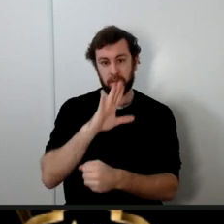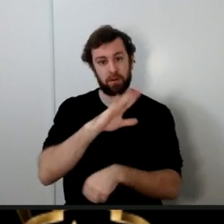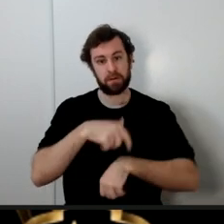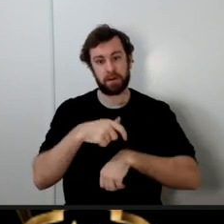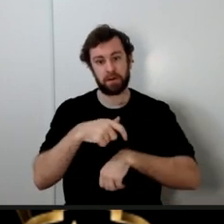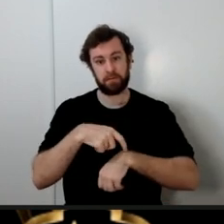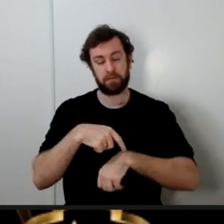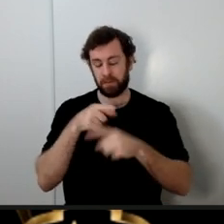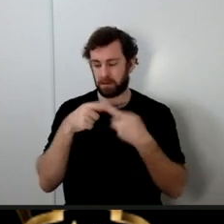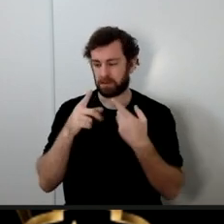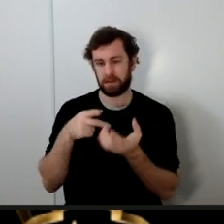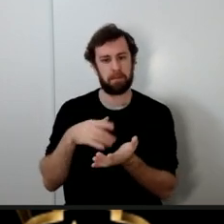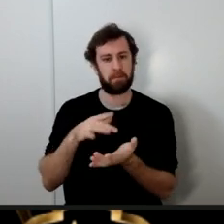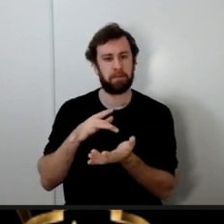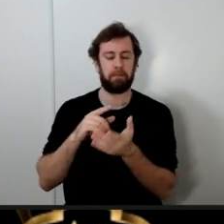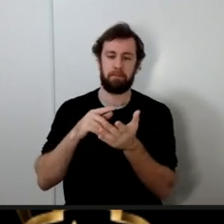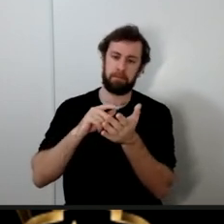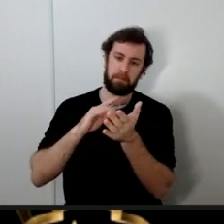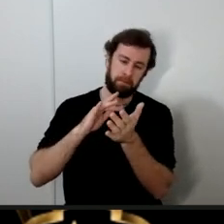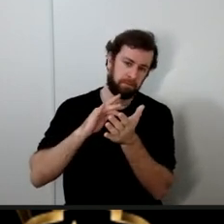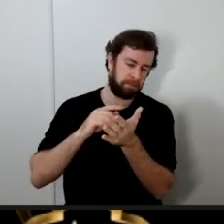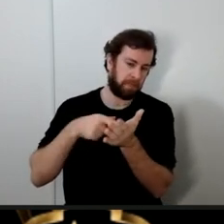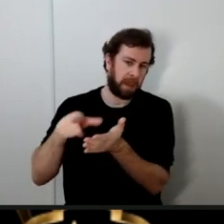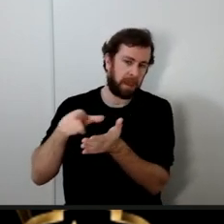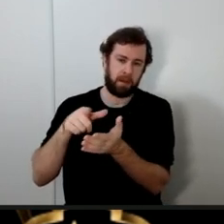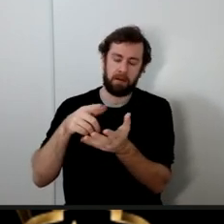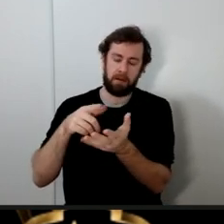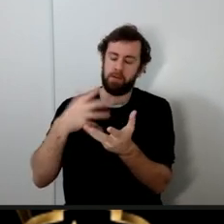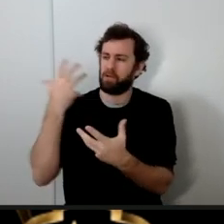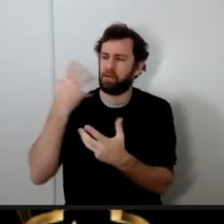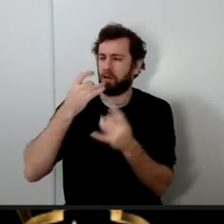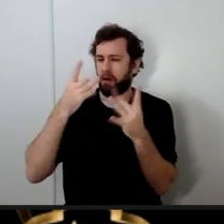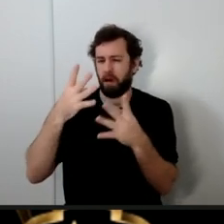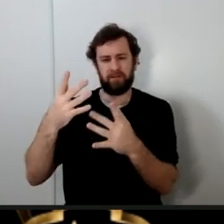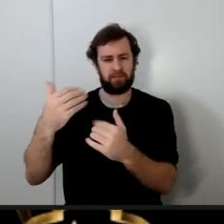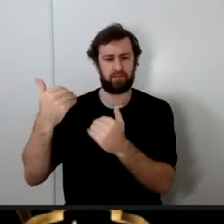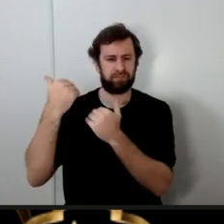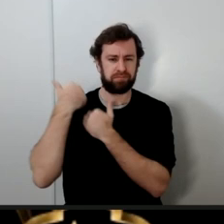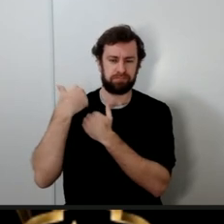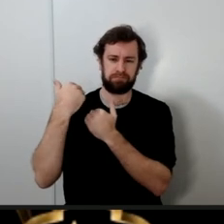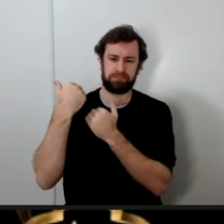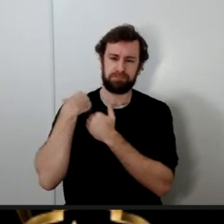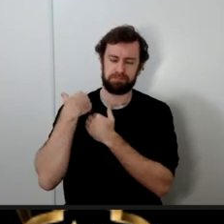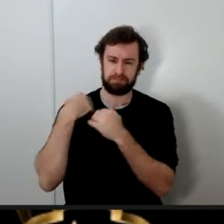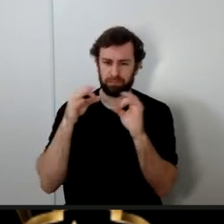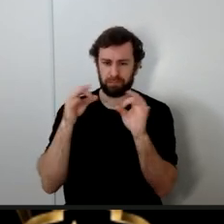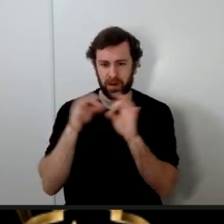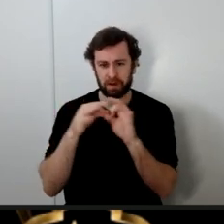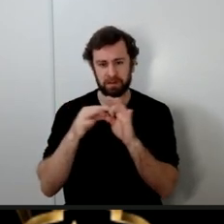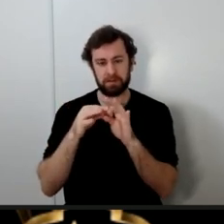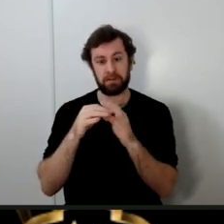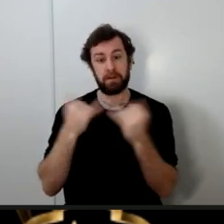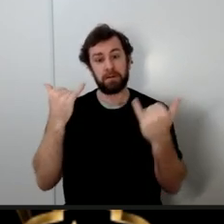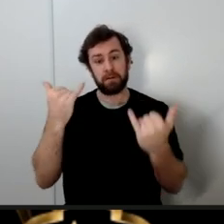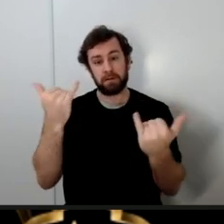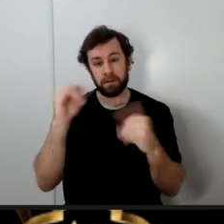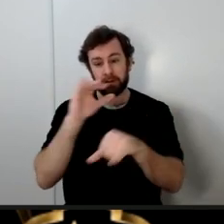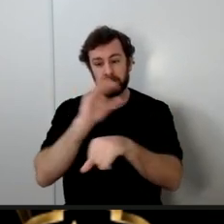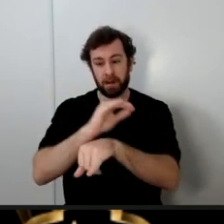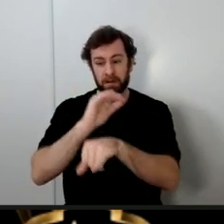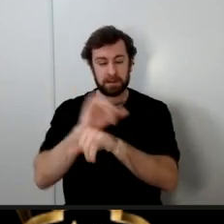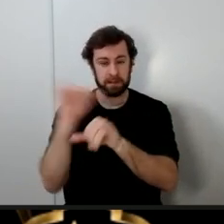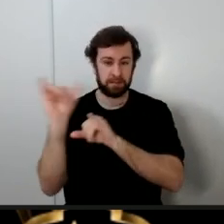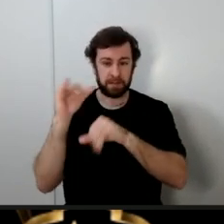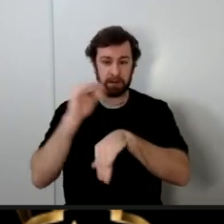paid a very heavy price my dear brothers and sisters on a night like tonight Medina was